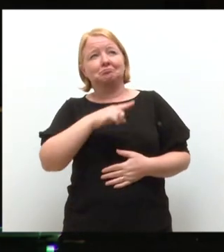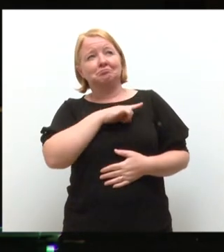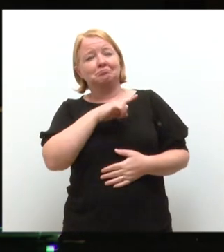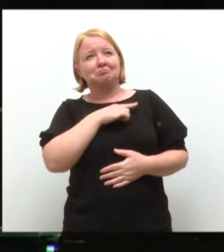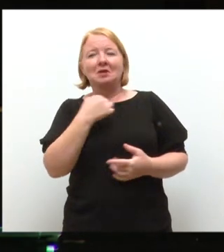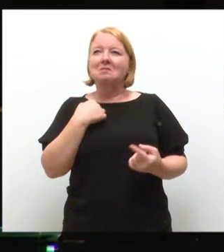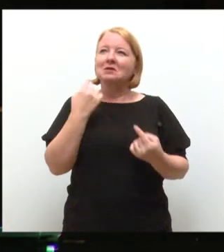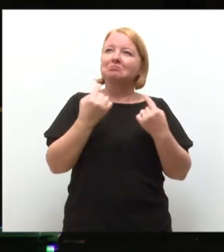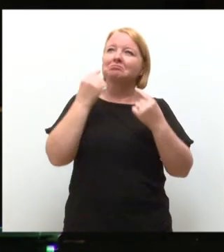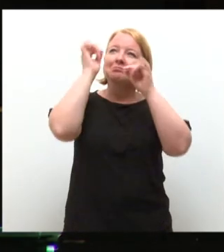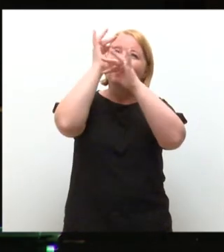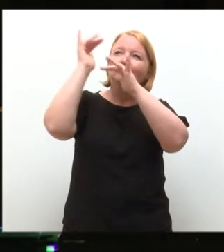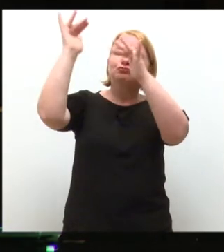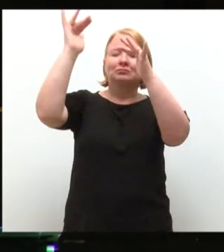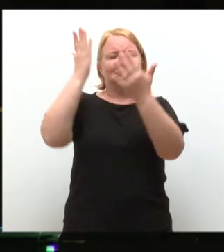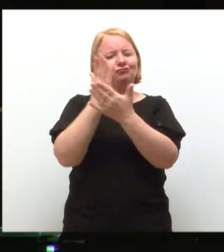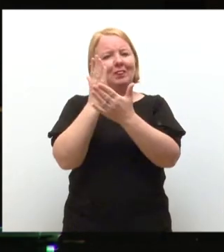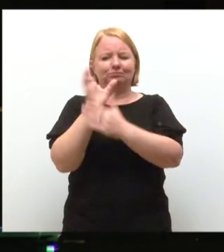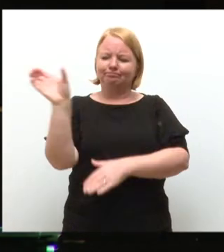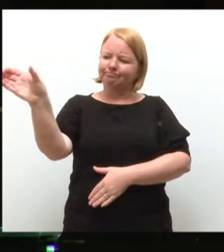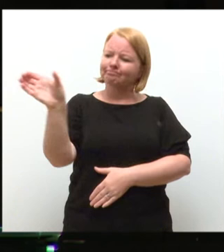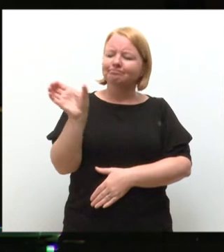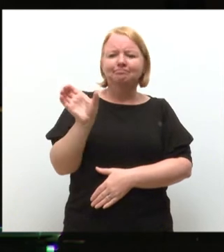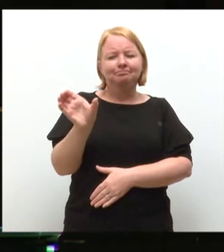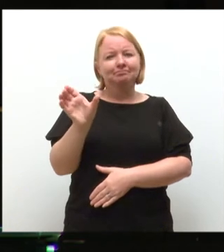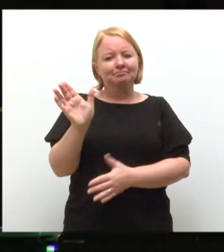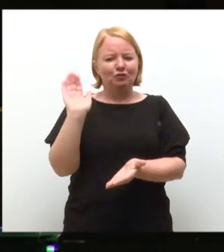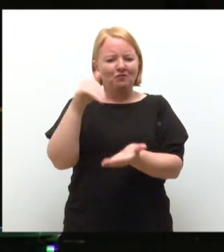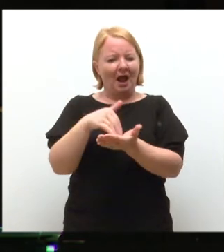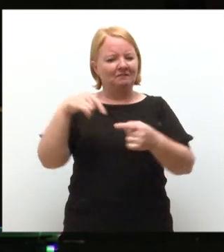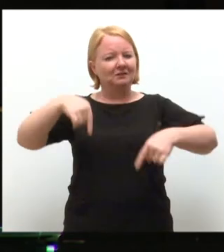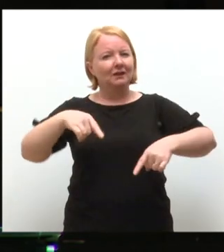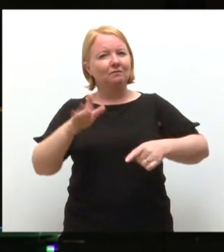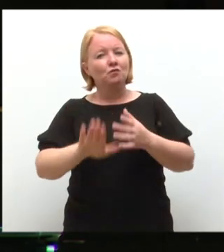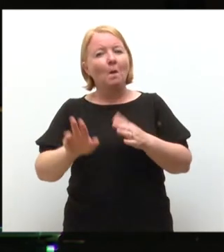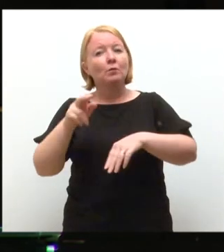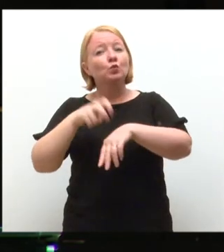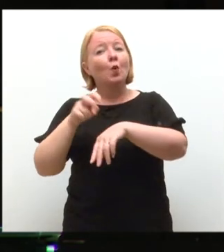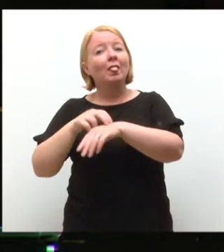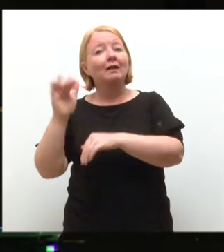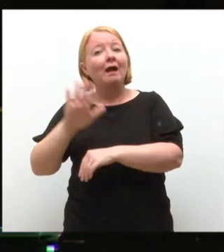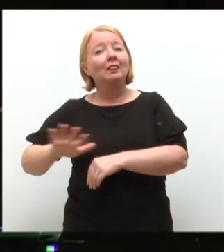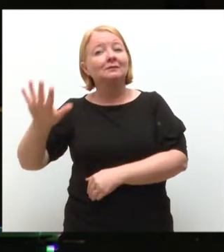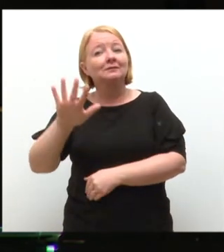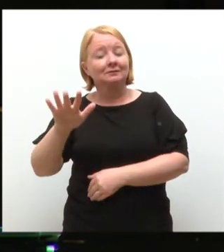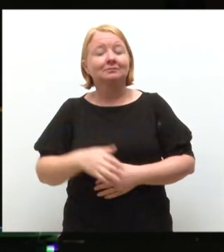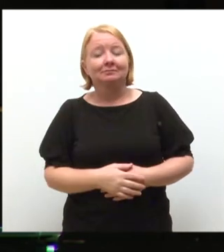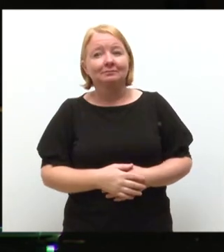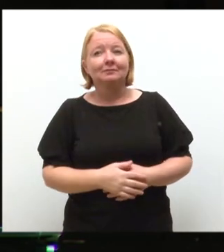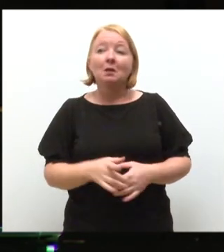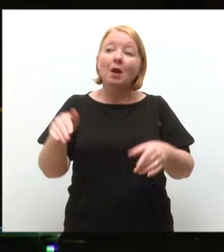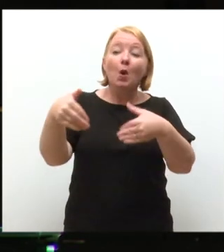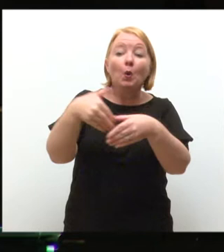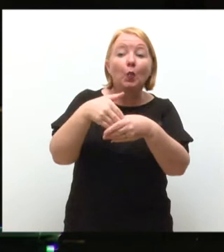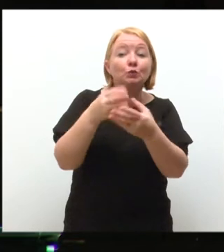is another sizeable contingent of arrivals to the University from Northern Ireland, including some of you in this